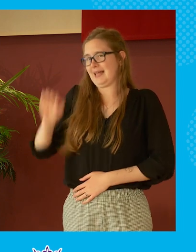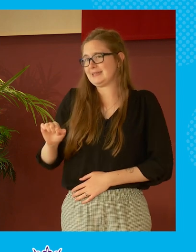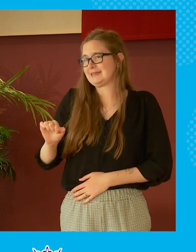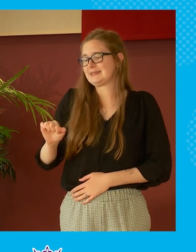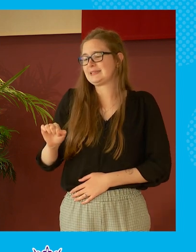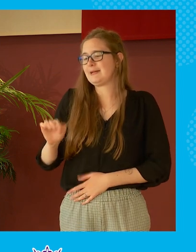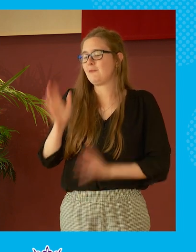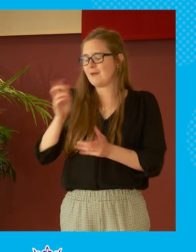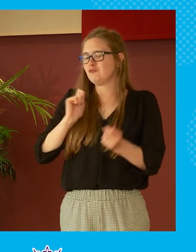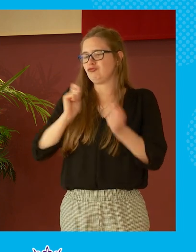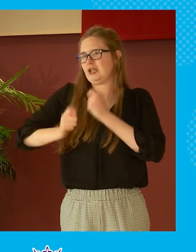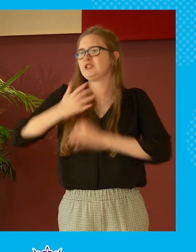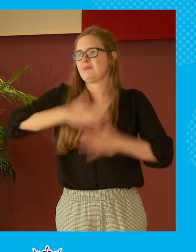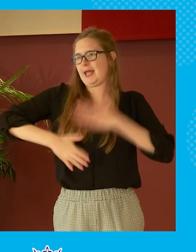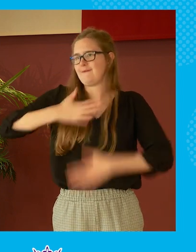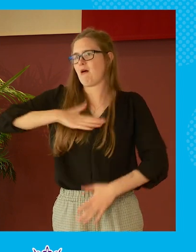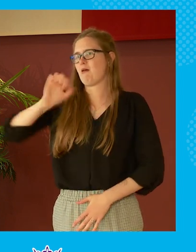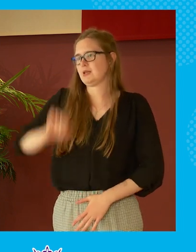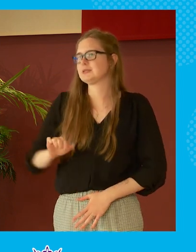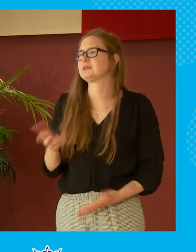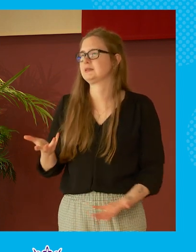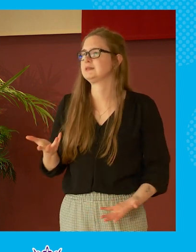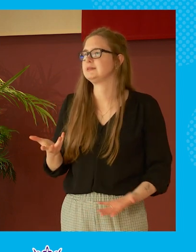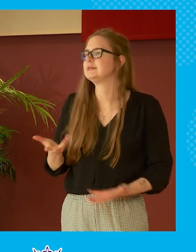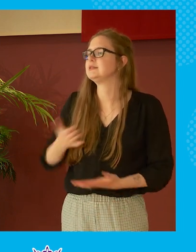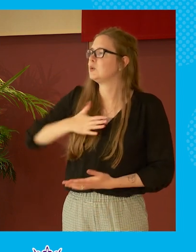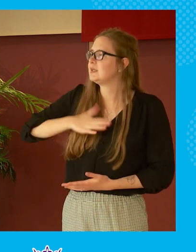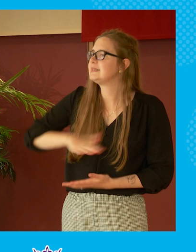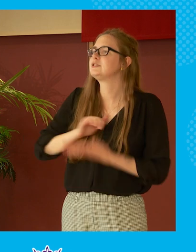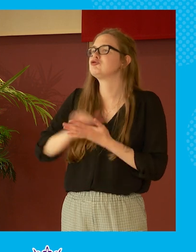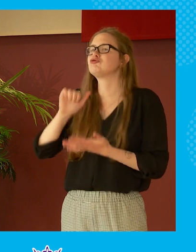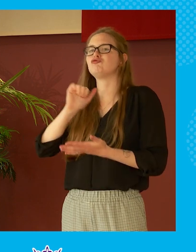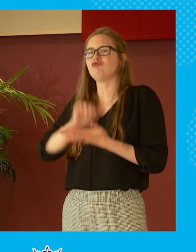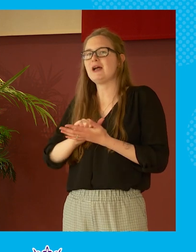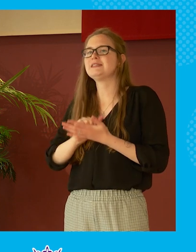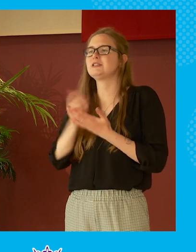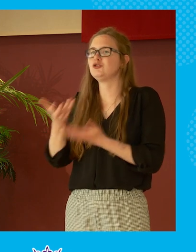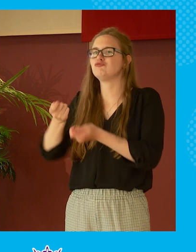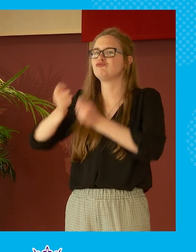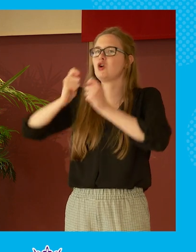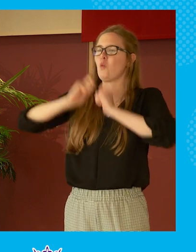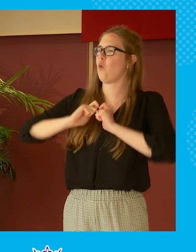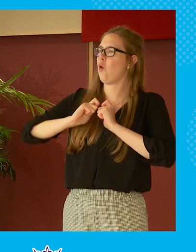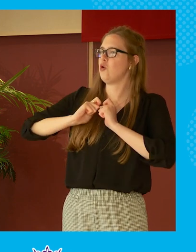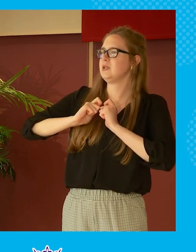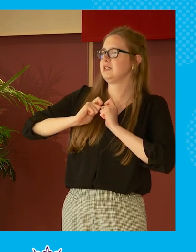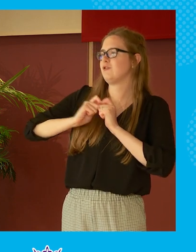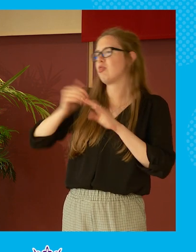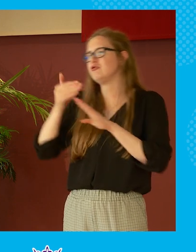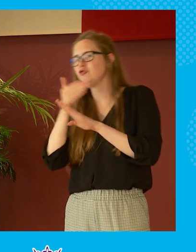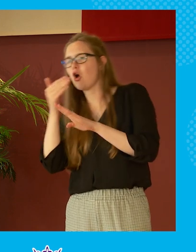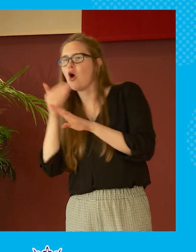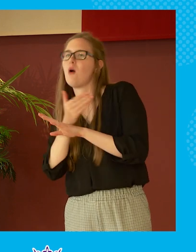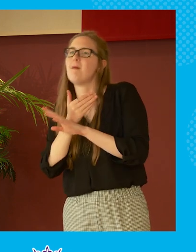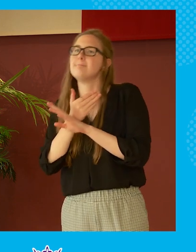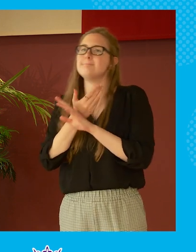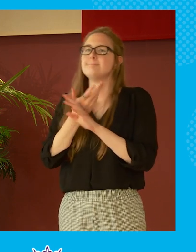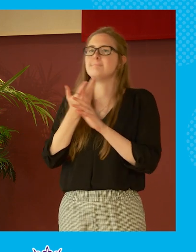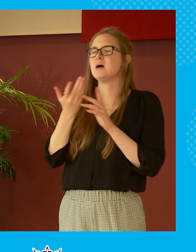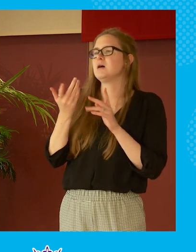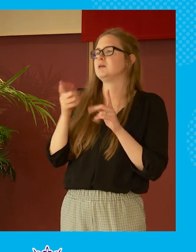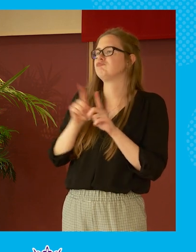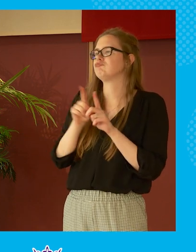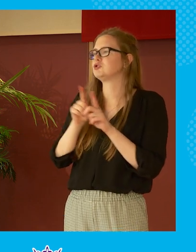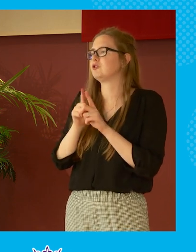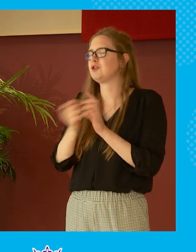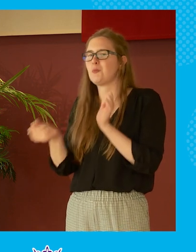really we do have to change our behaviors and and it's right it's it's correct that you're rewarded for the job and and and kind of and i know that you said